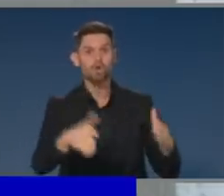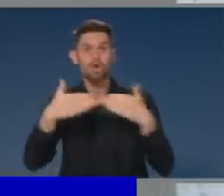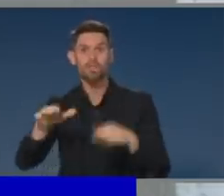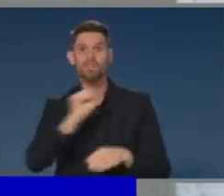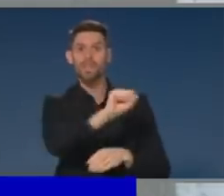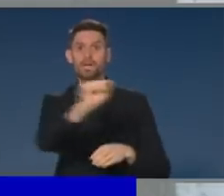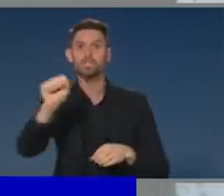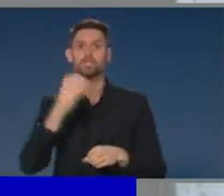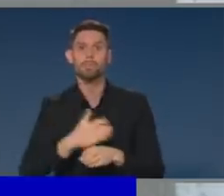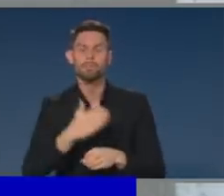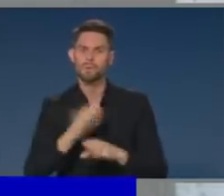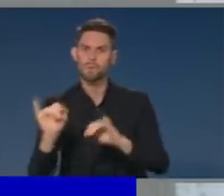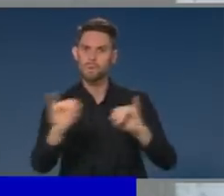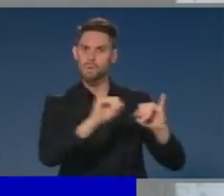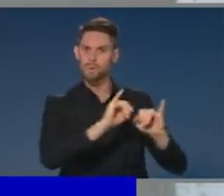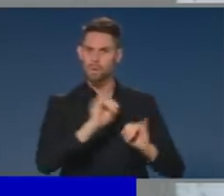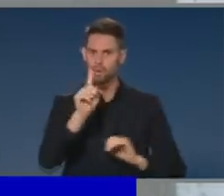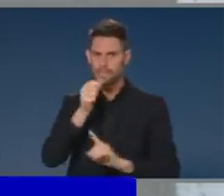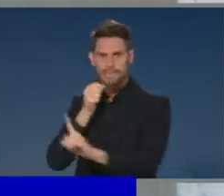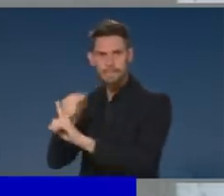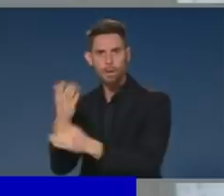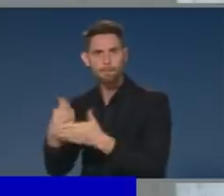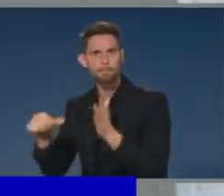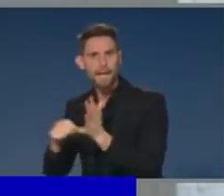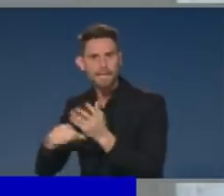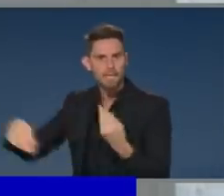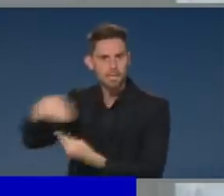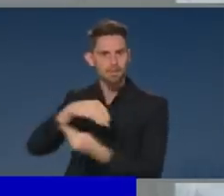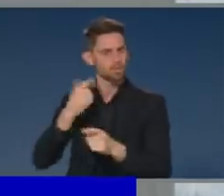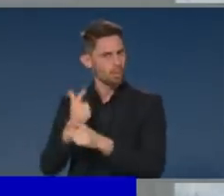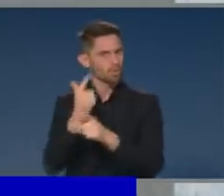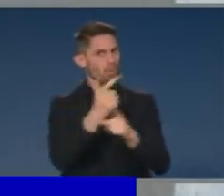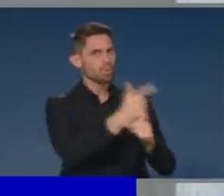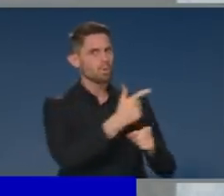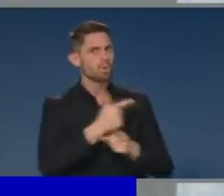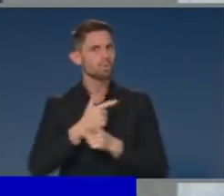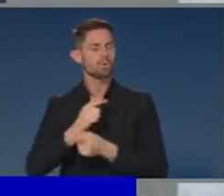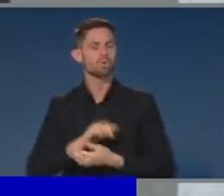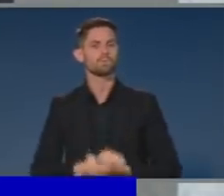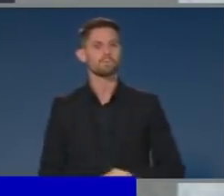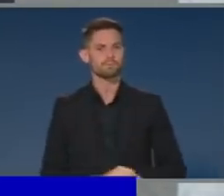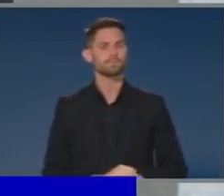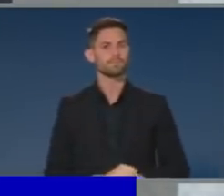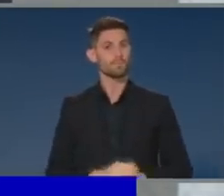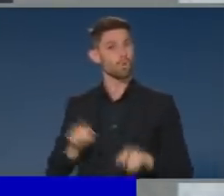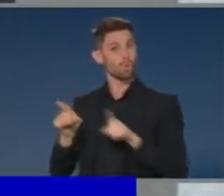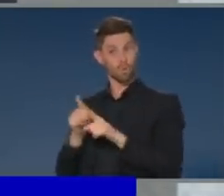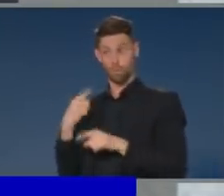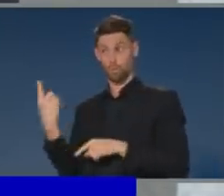It was also an opportunity for Premiers and Chief Ministers and I to reaffirm our commitment to see